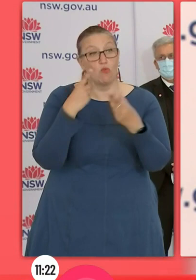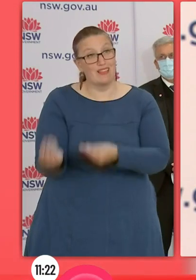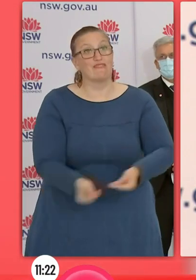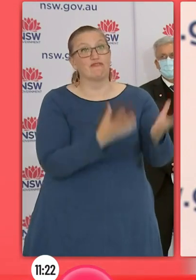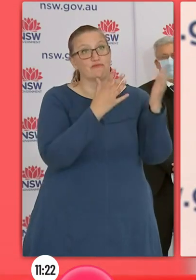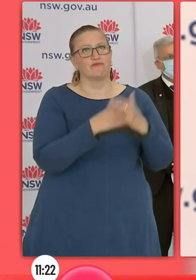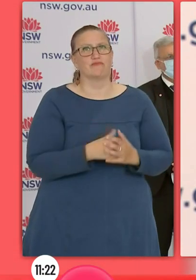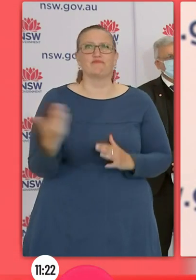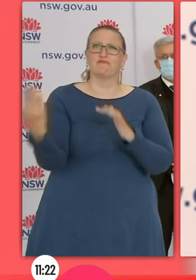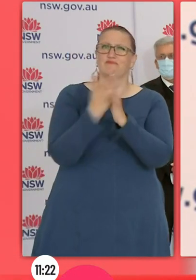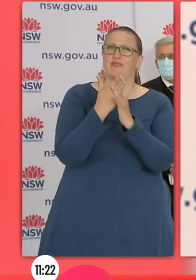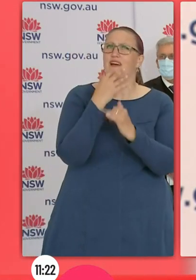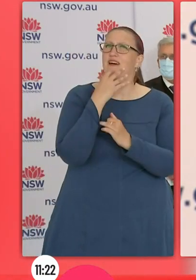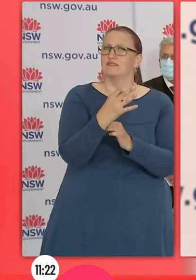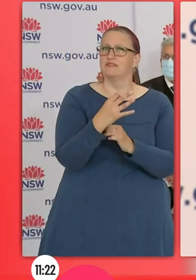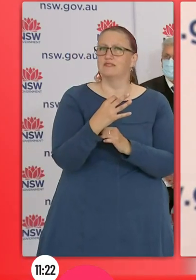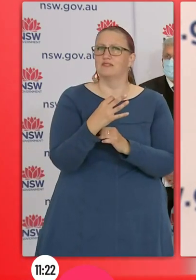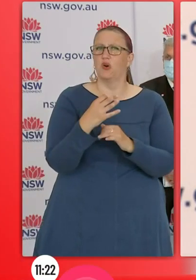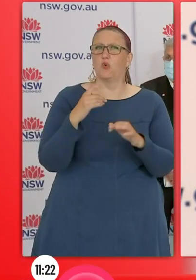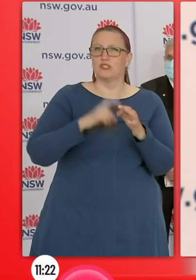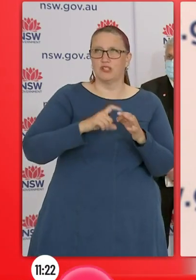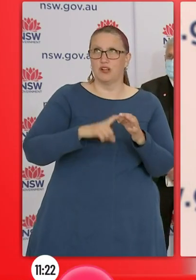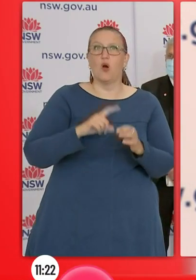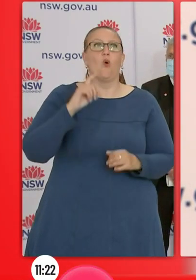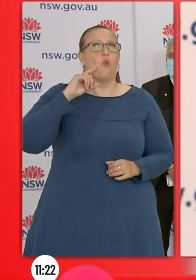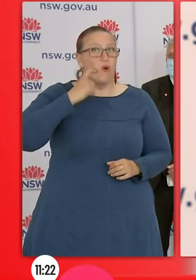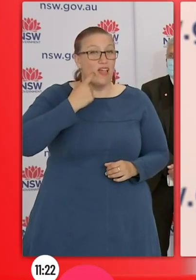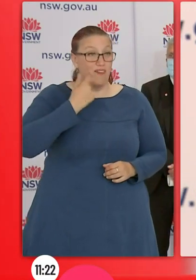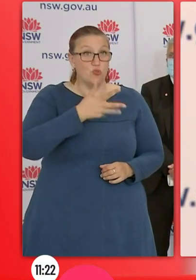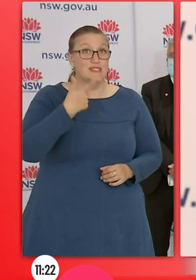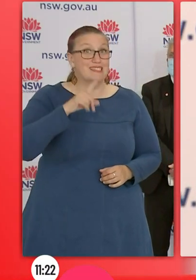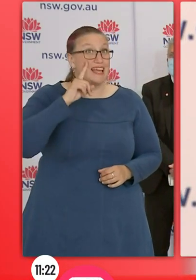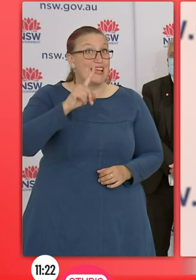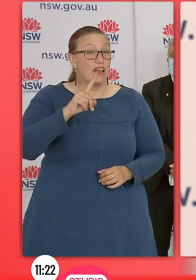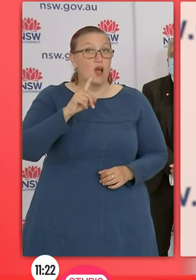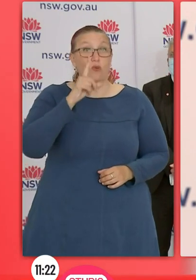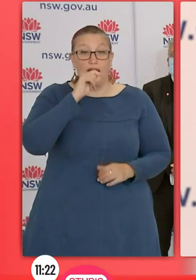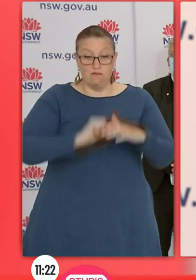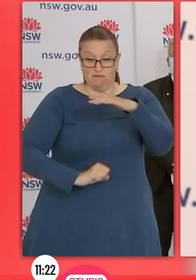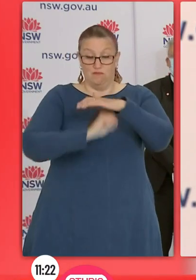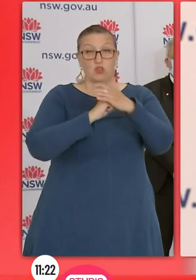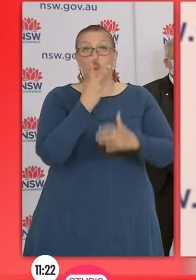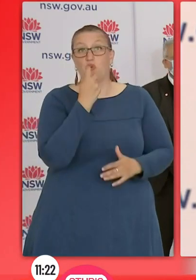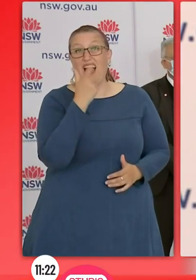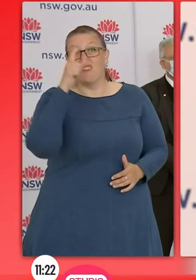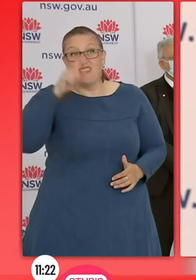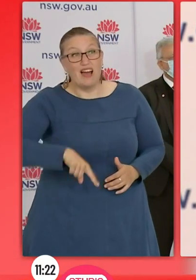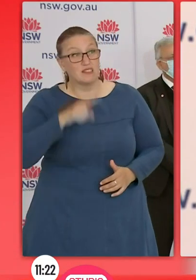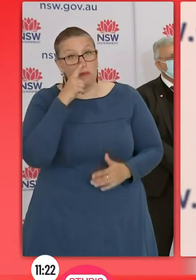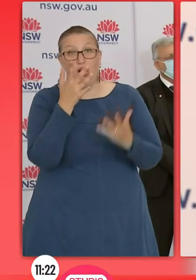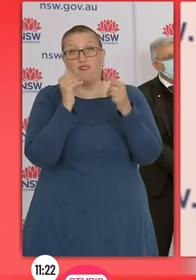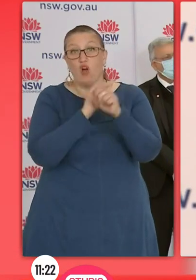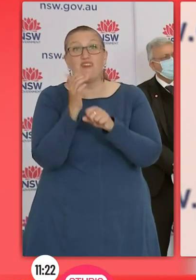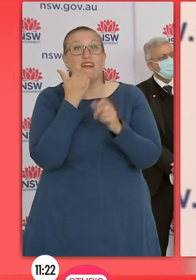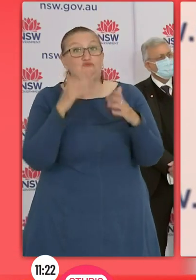that information. But there's been modelling put